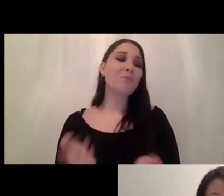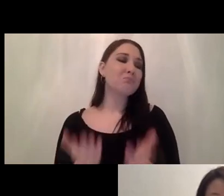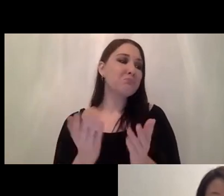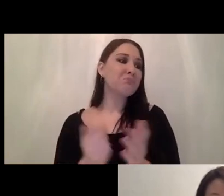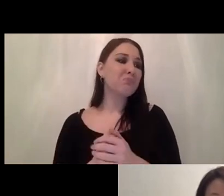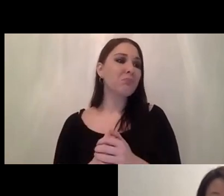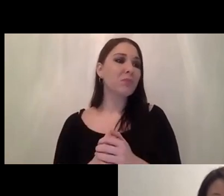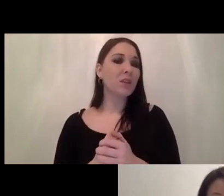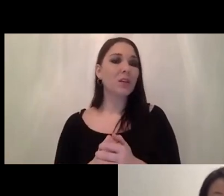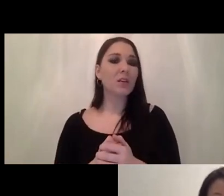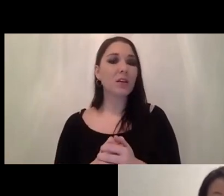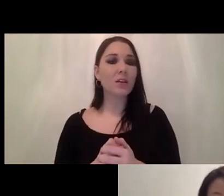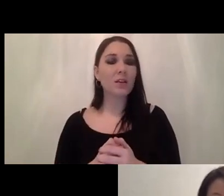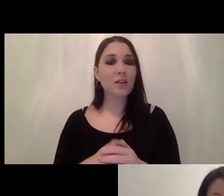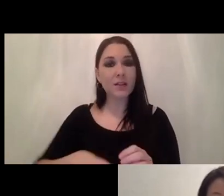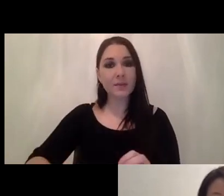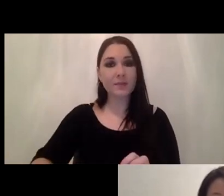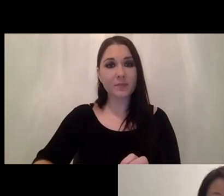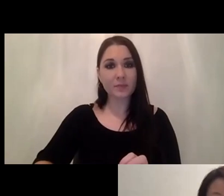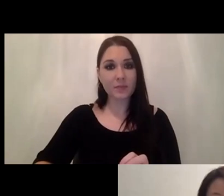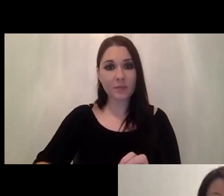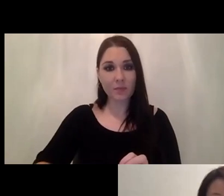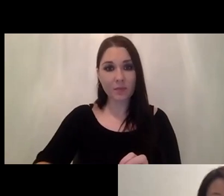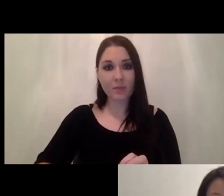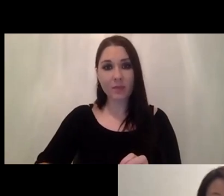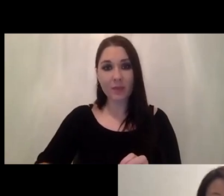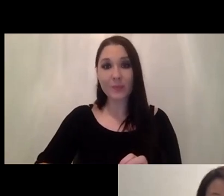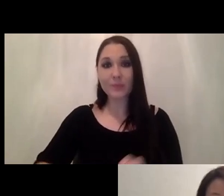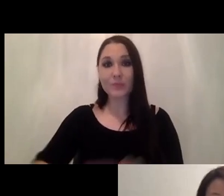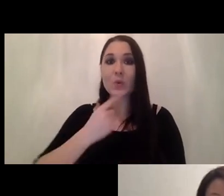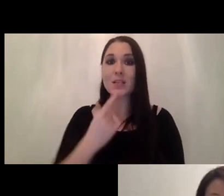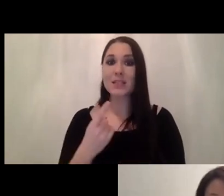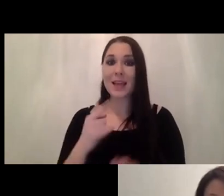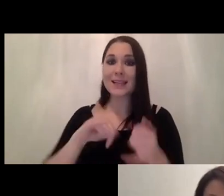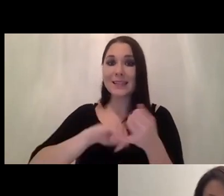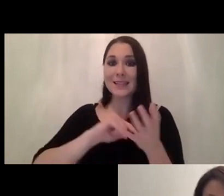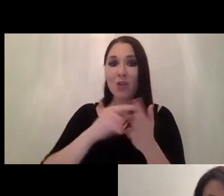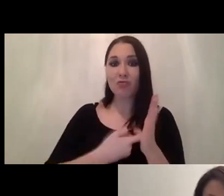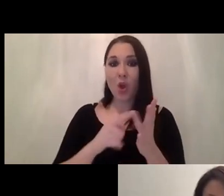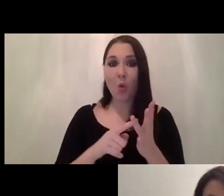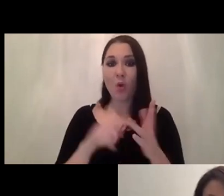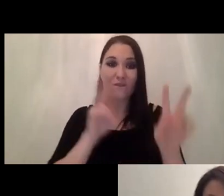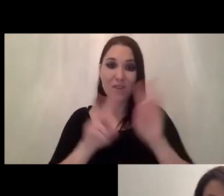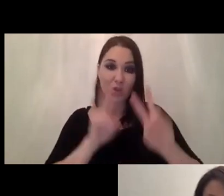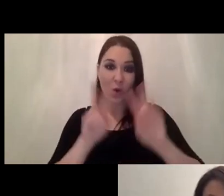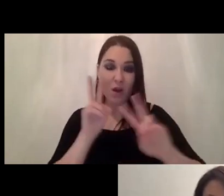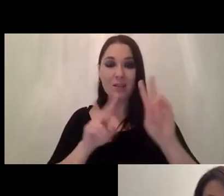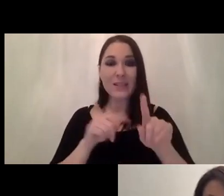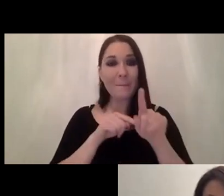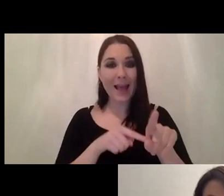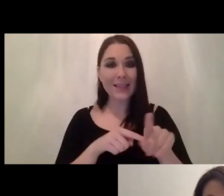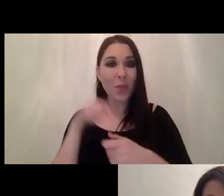a stereo vision a stereo vision set it will also depend on the budget as well